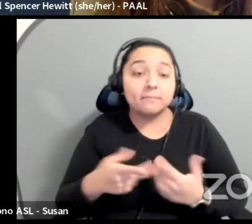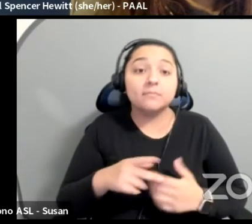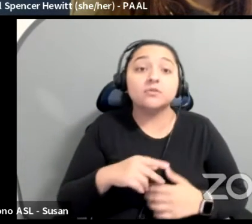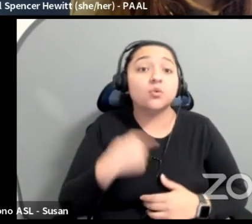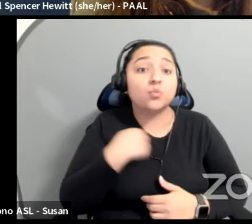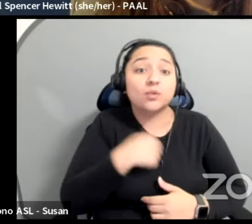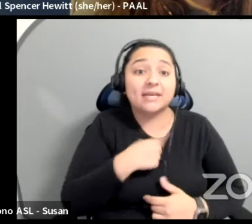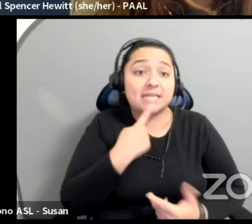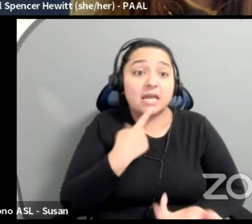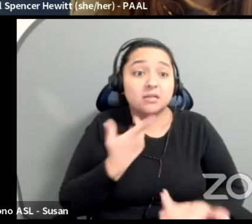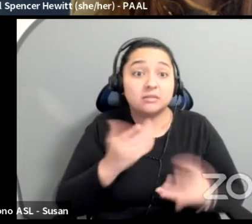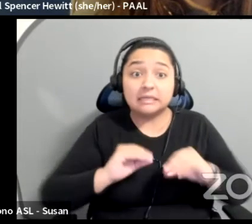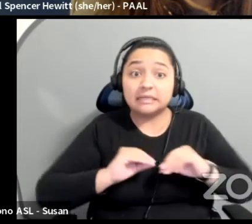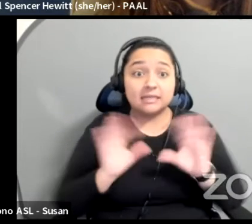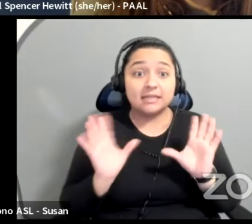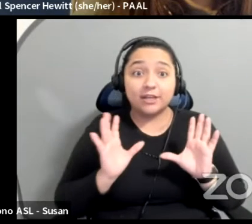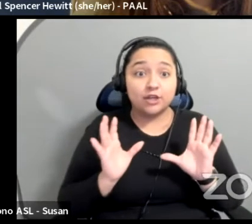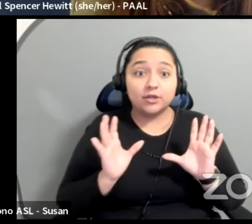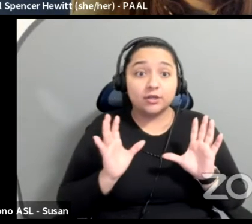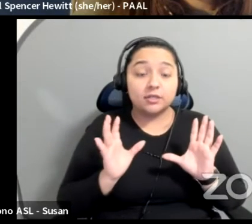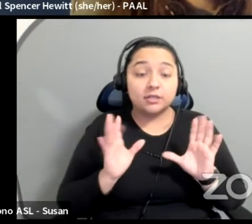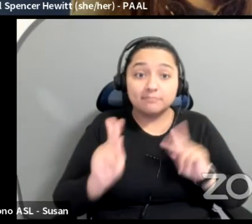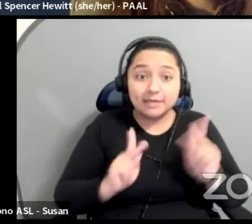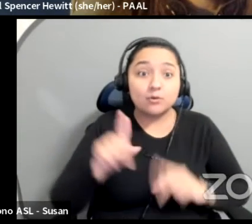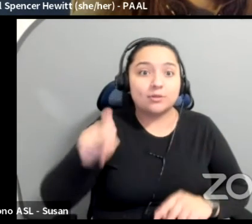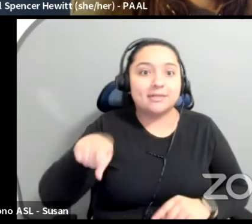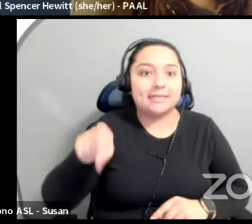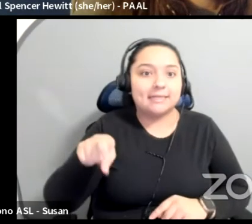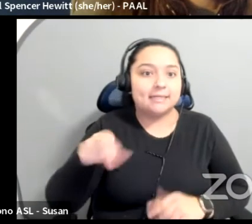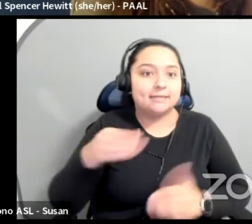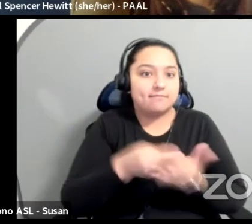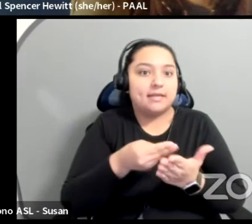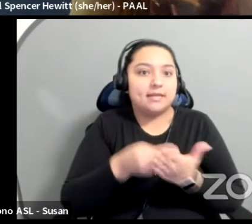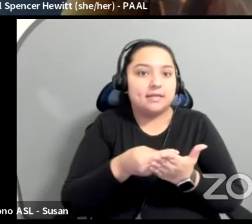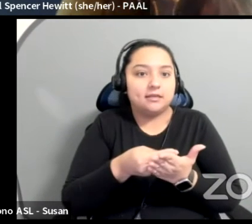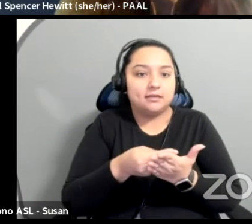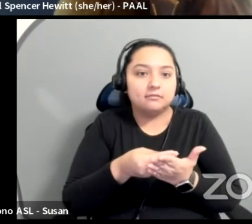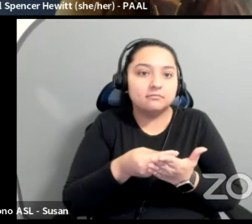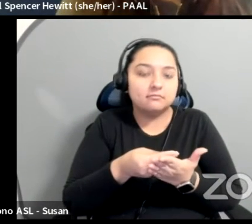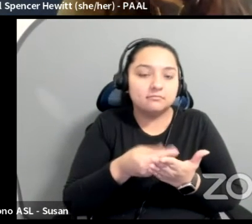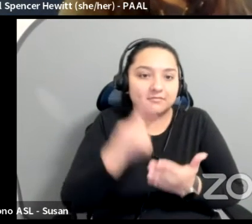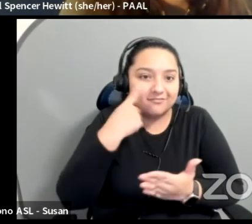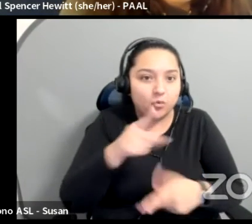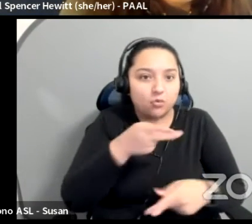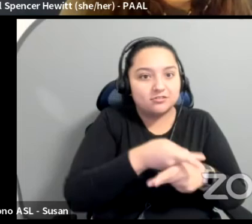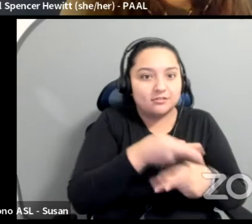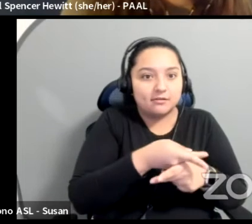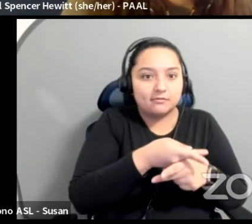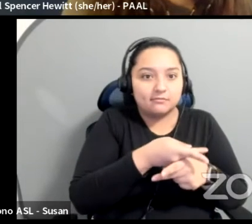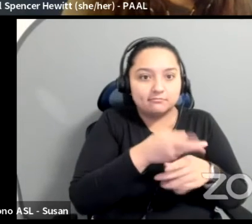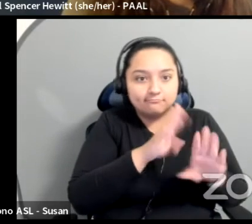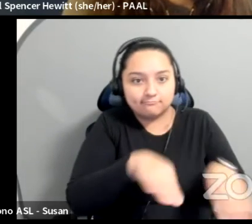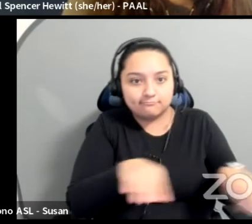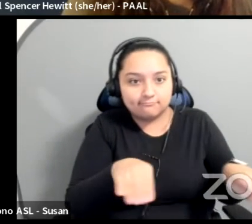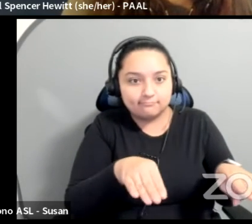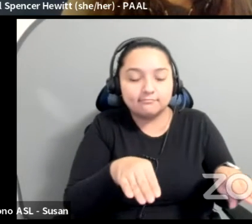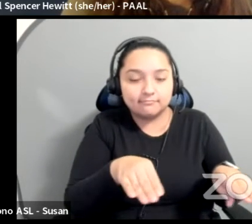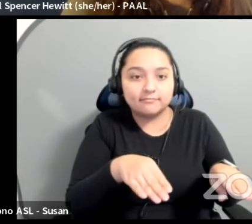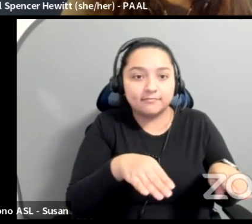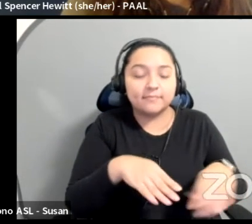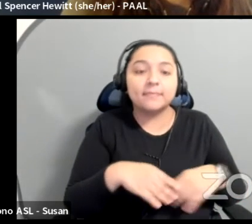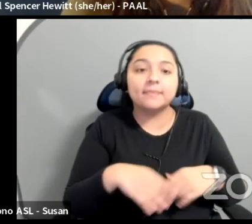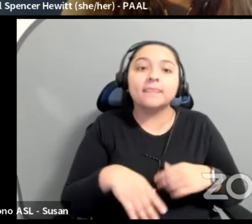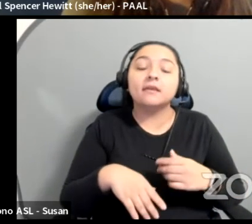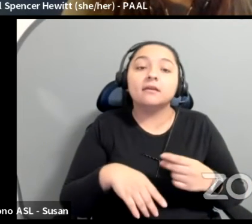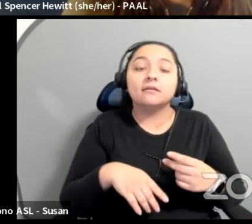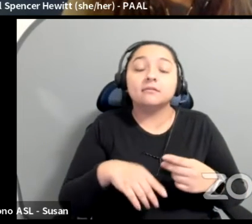clearly there's a need for this. Like, this is what we proved to this program. There's a need for this. Uh, there is a way to, to, for it to